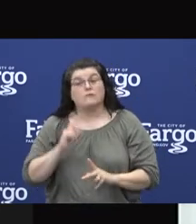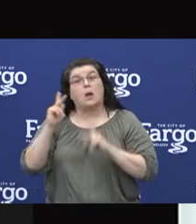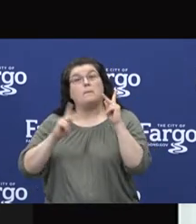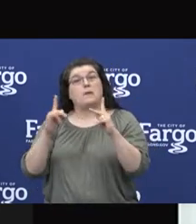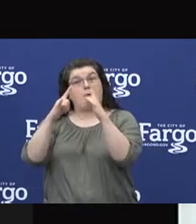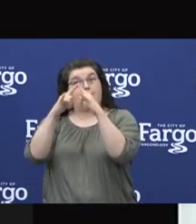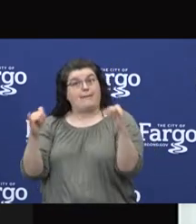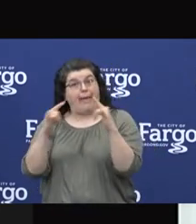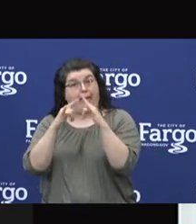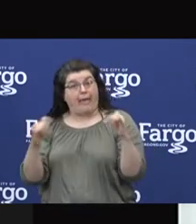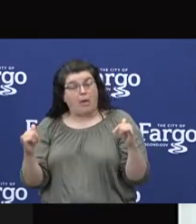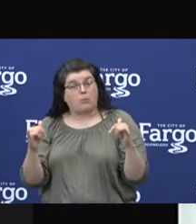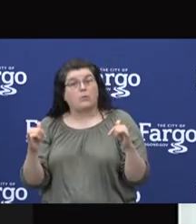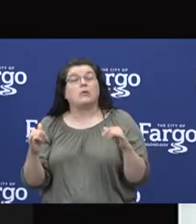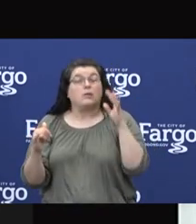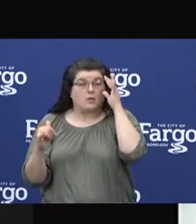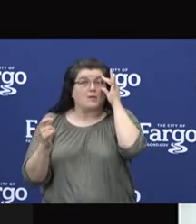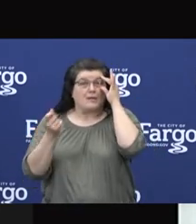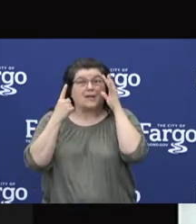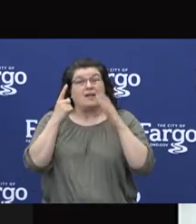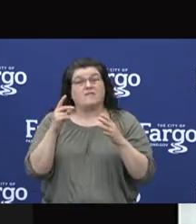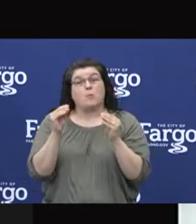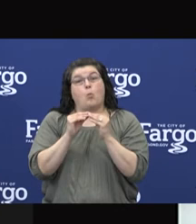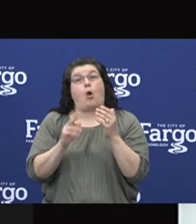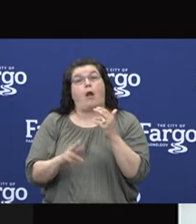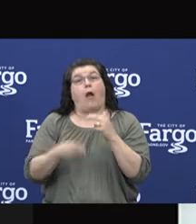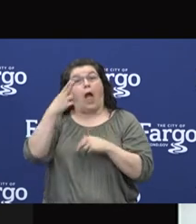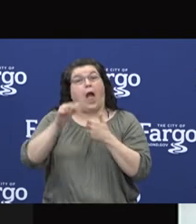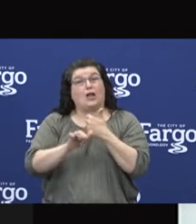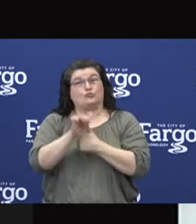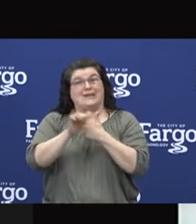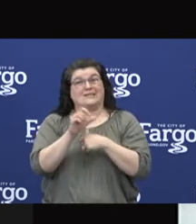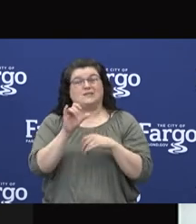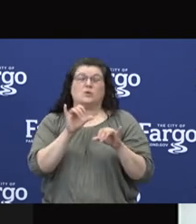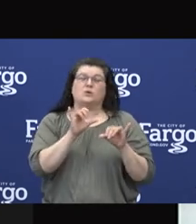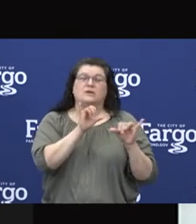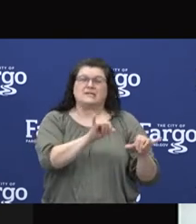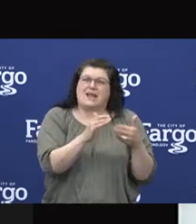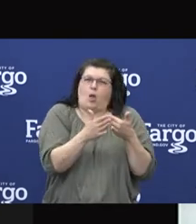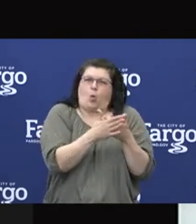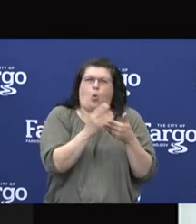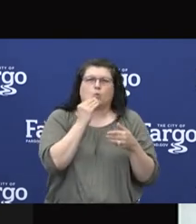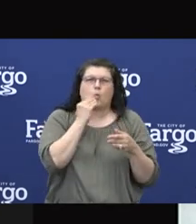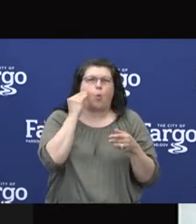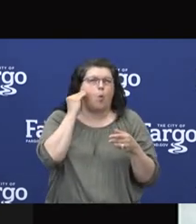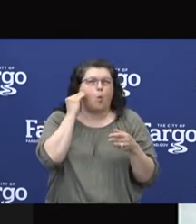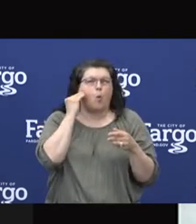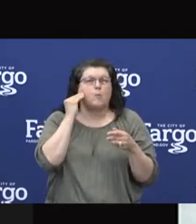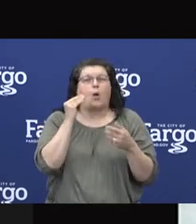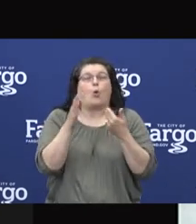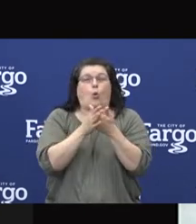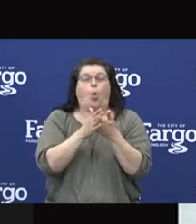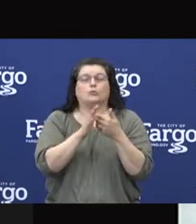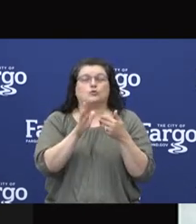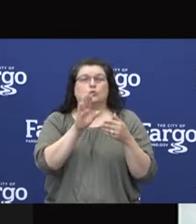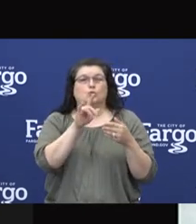particularly if you have higher risk conditions, just want to remind you, it's probably best to stay within a reasonable distance to medical care.